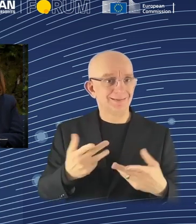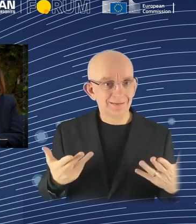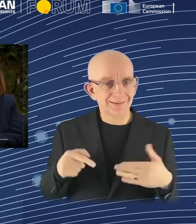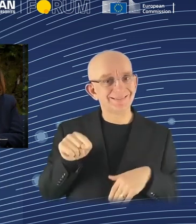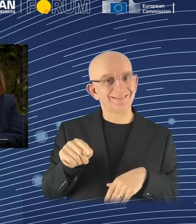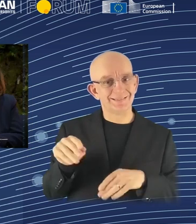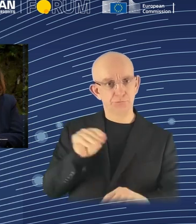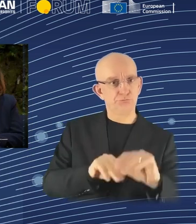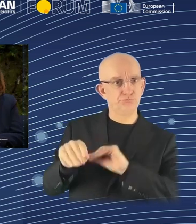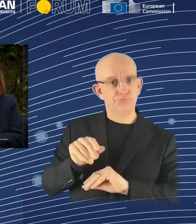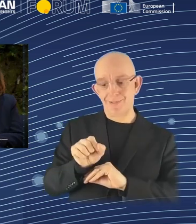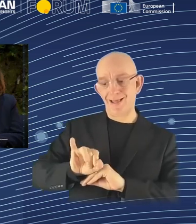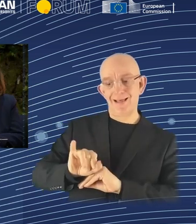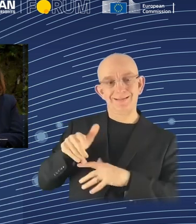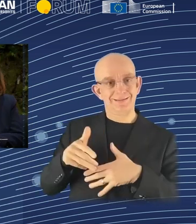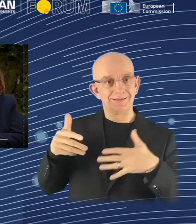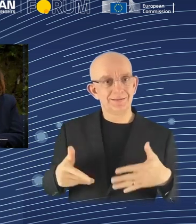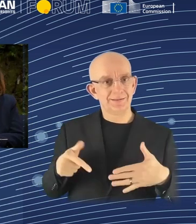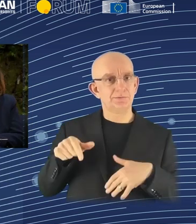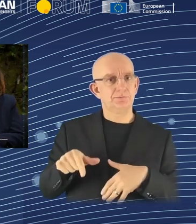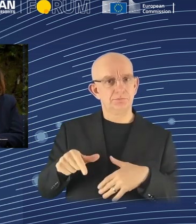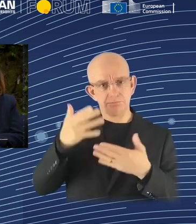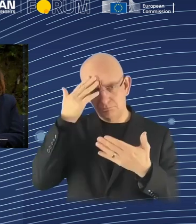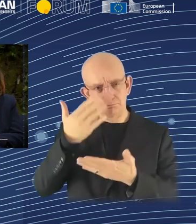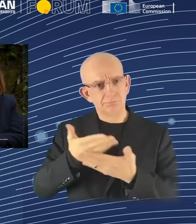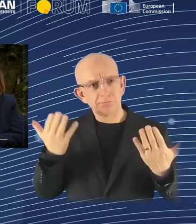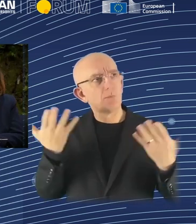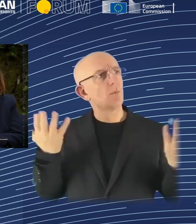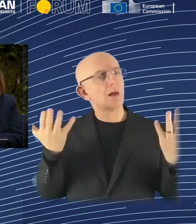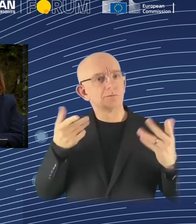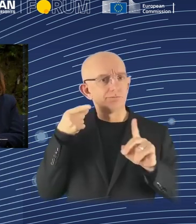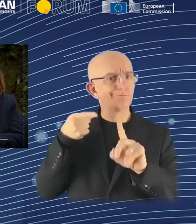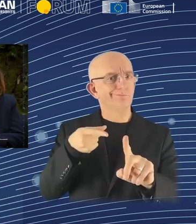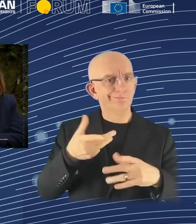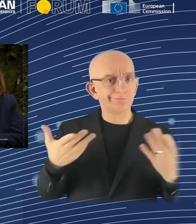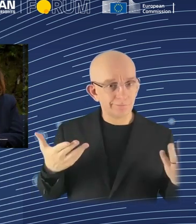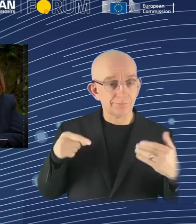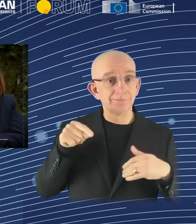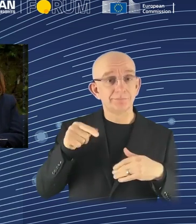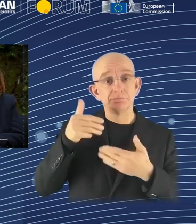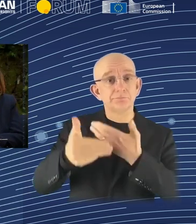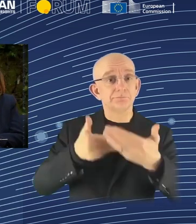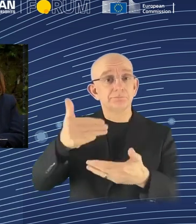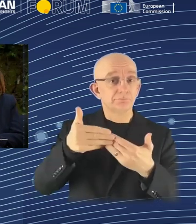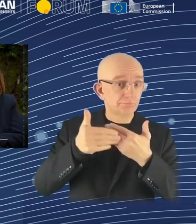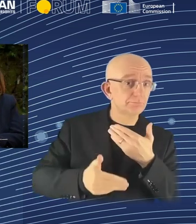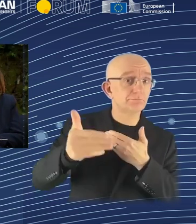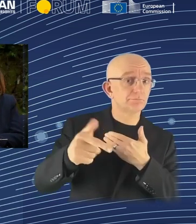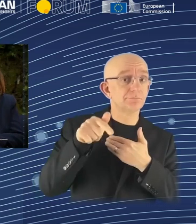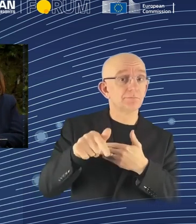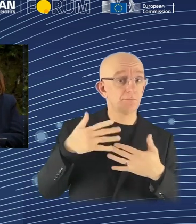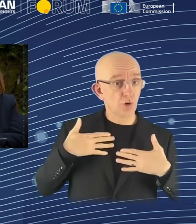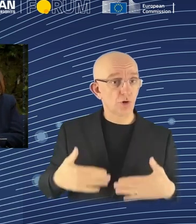human beings want to bring about, but the AI system should know that it doesn't fully understand what that future is. And this